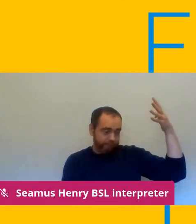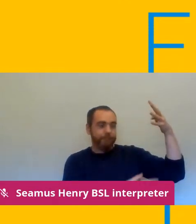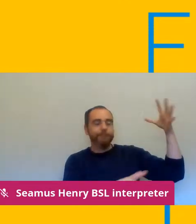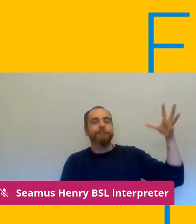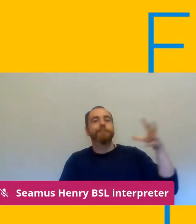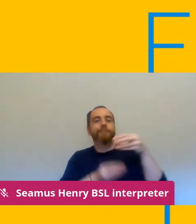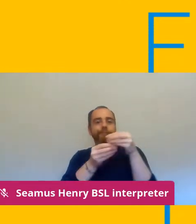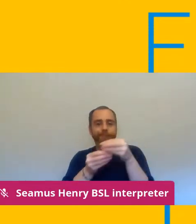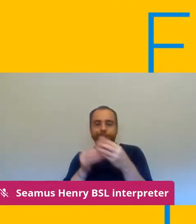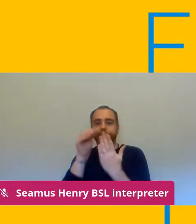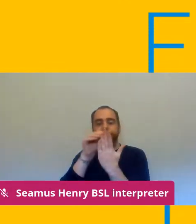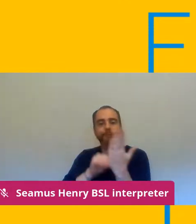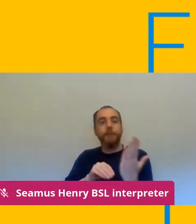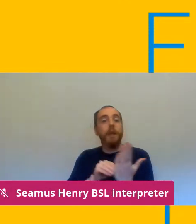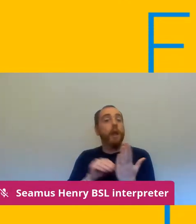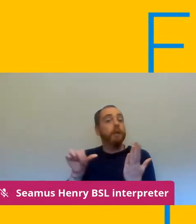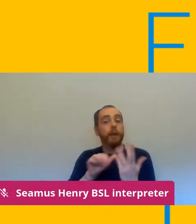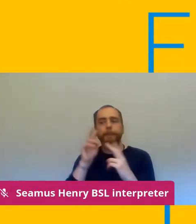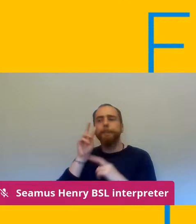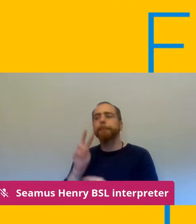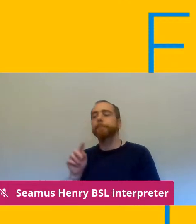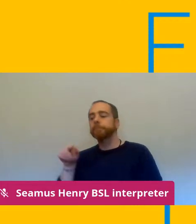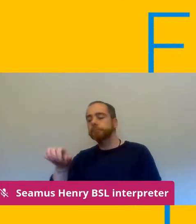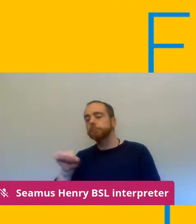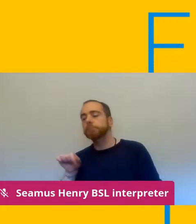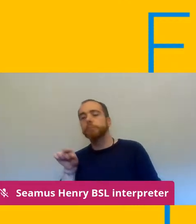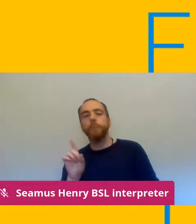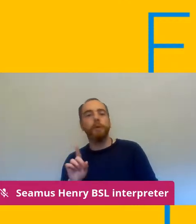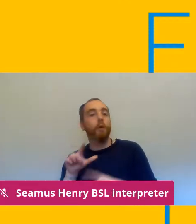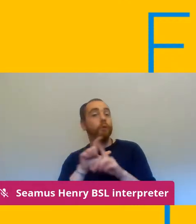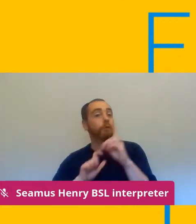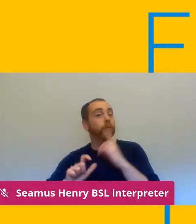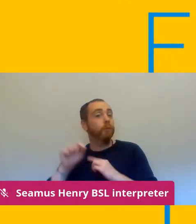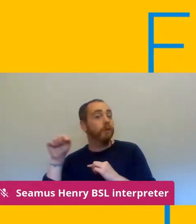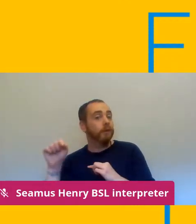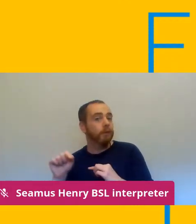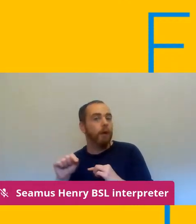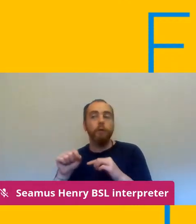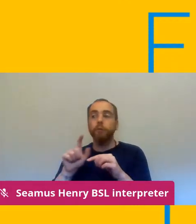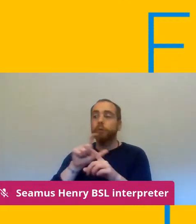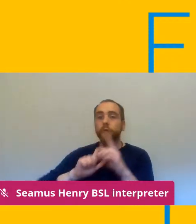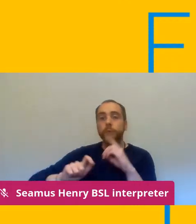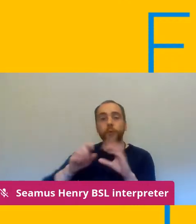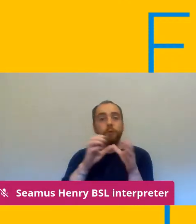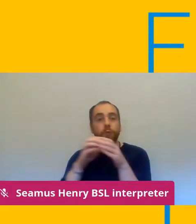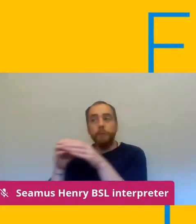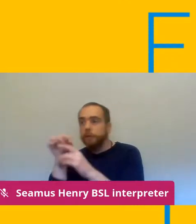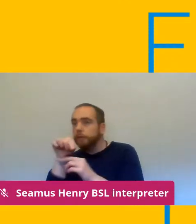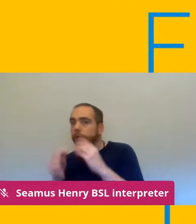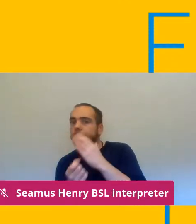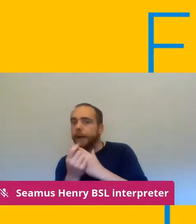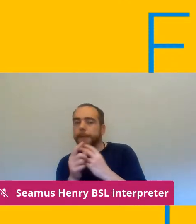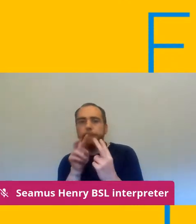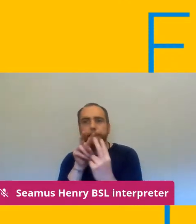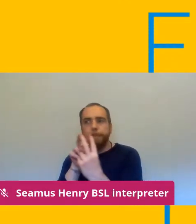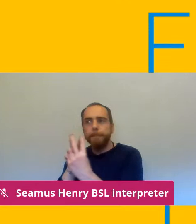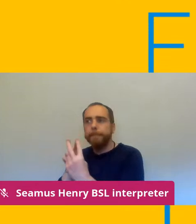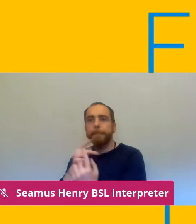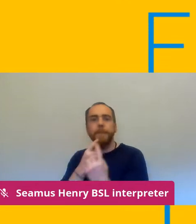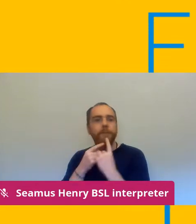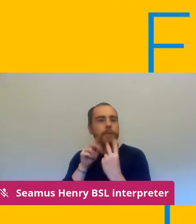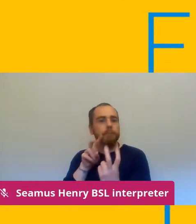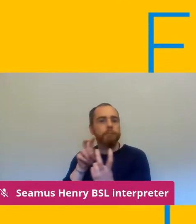looking at what's going on in the community are they in touch with community groups how are those messages being relayed to